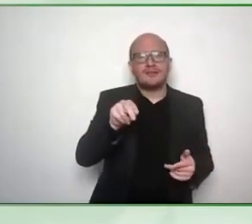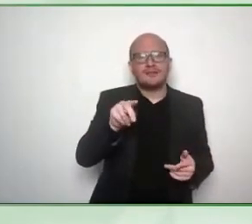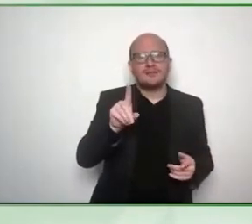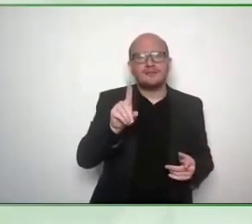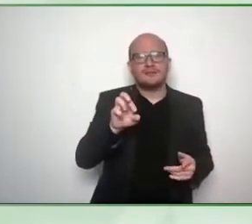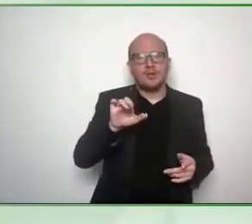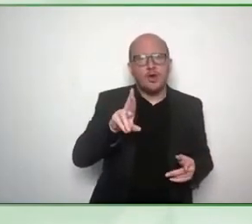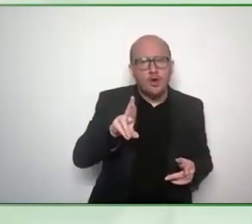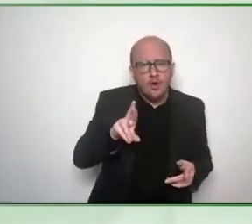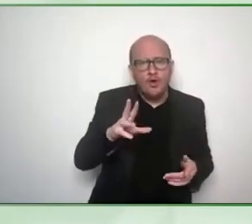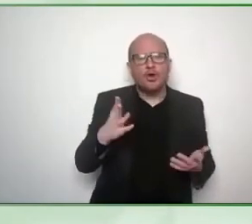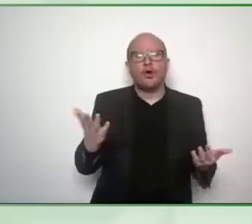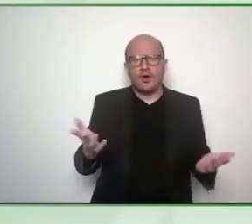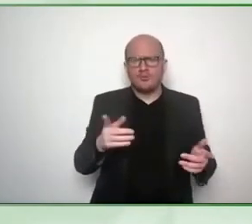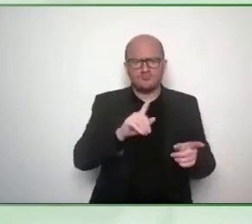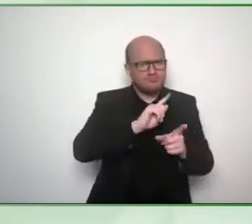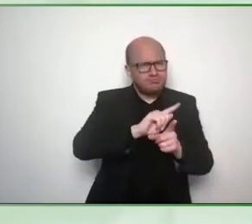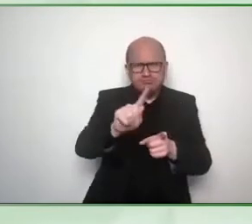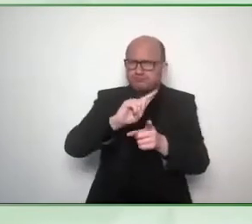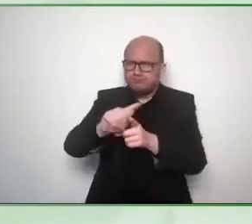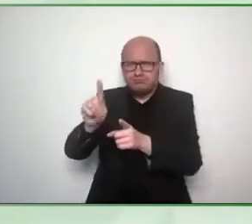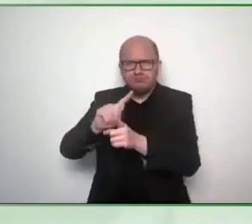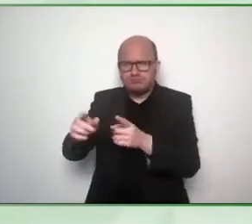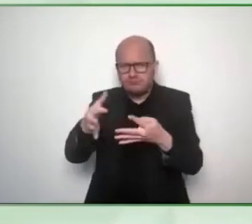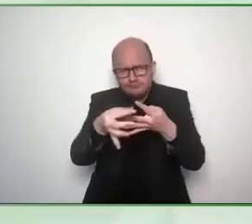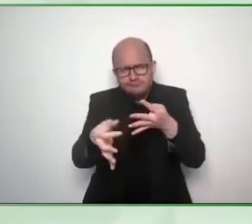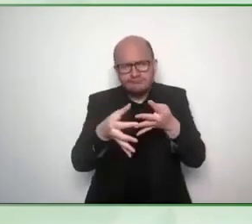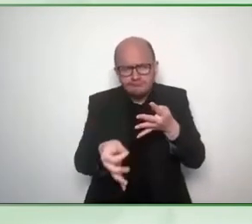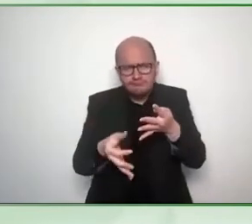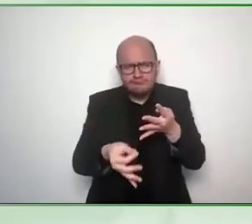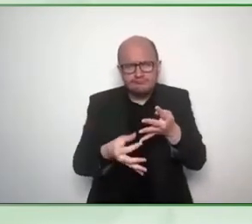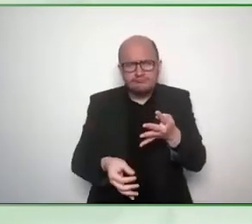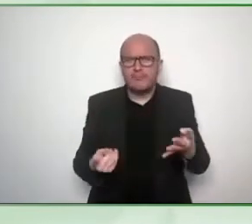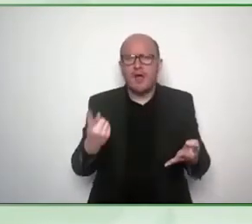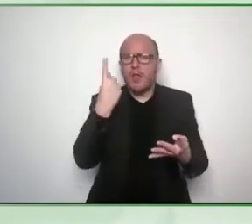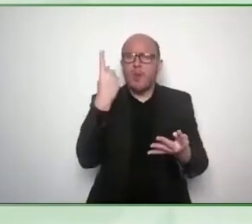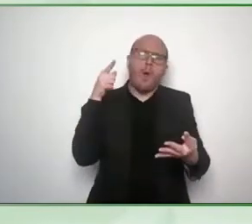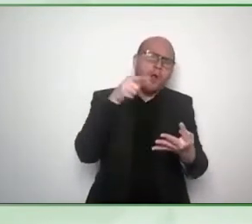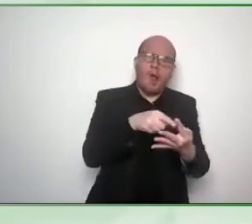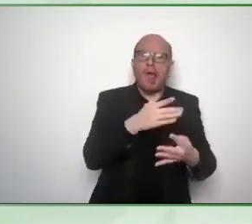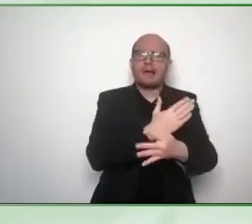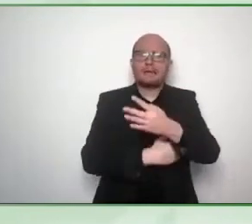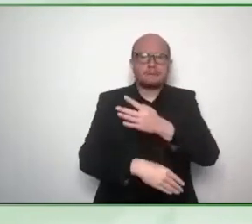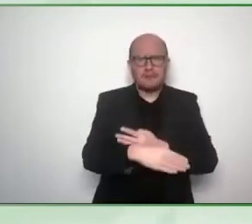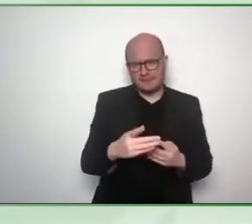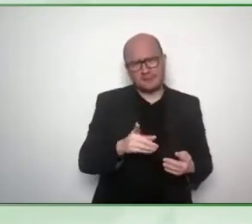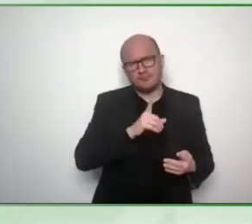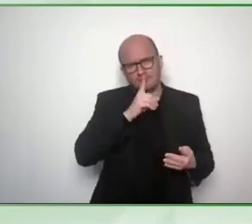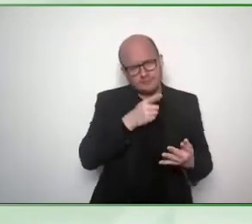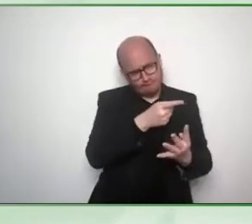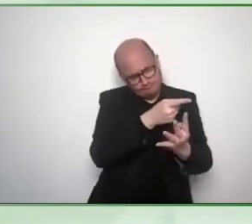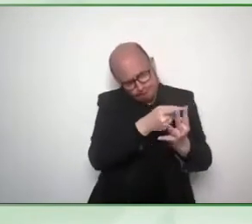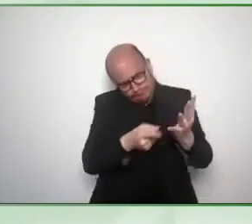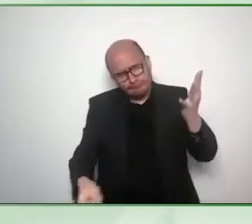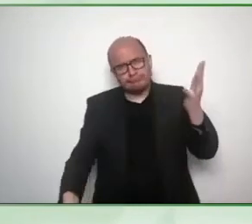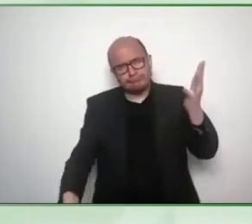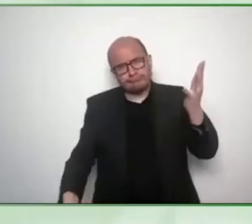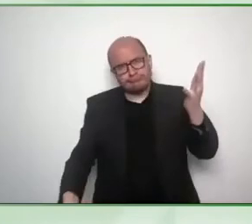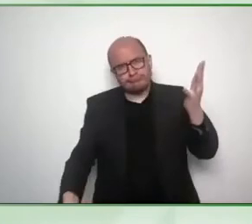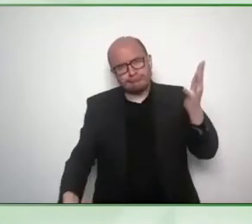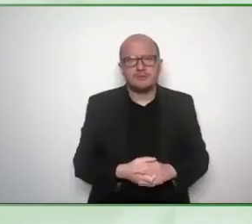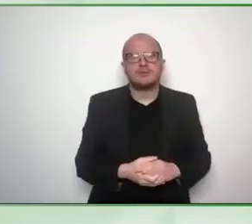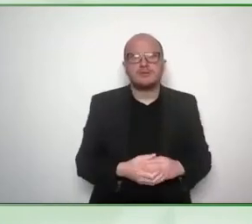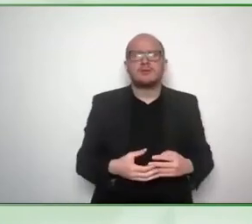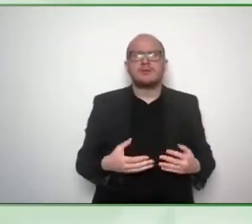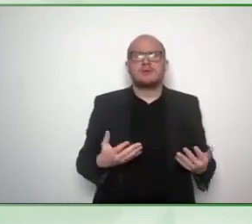-dimensionally and then we have to radically reform these institutions to change the power balance we all know about the glass cliff